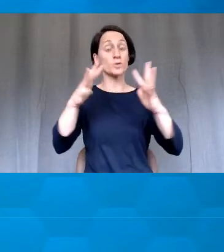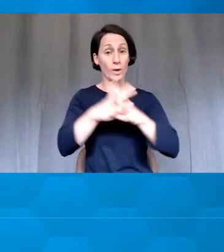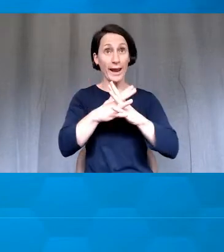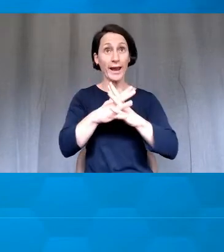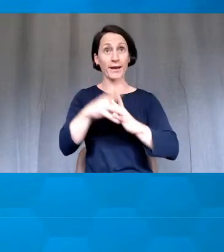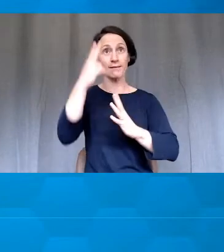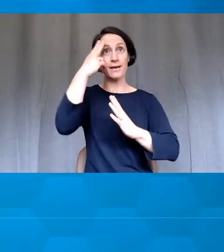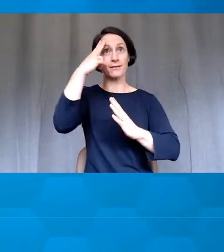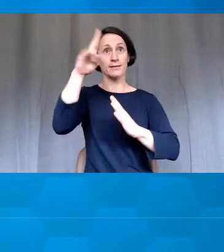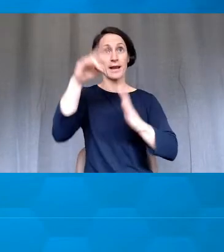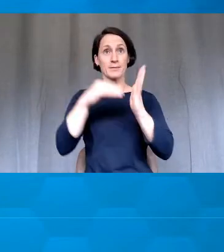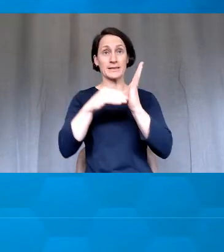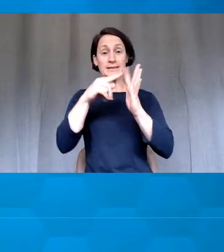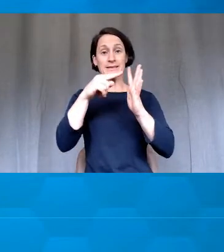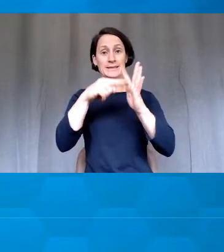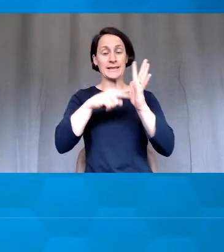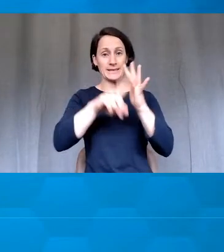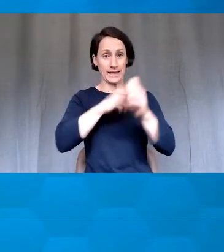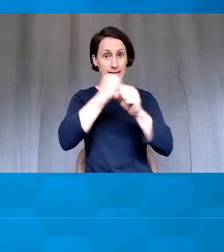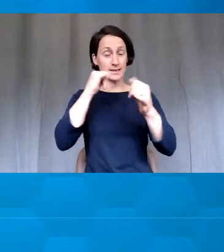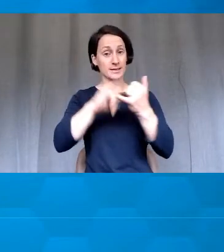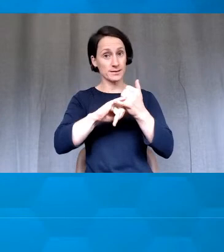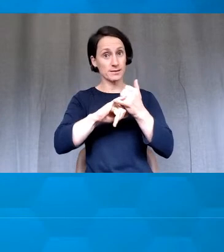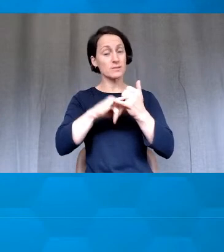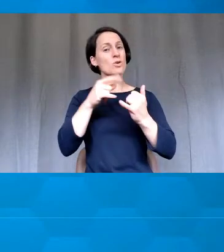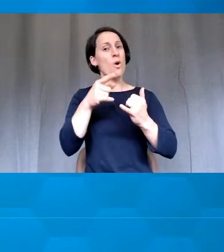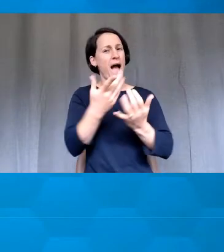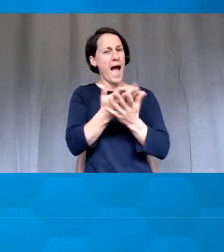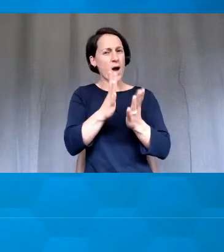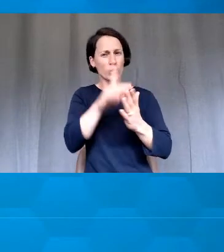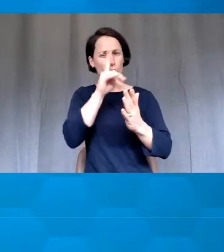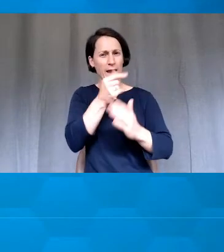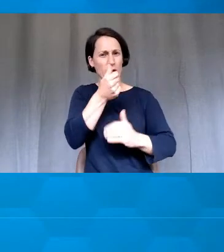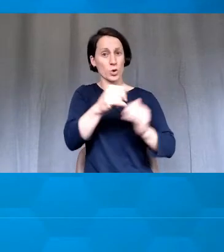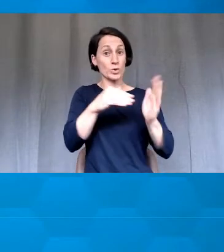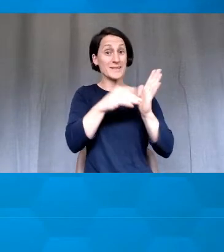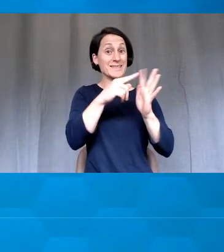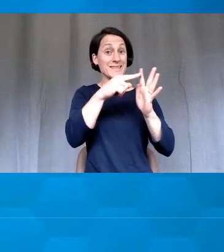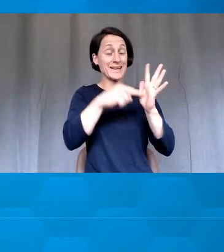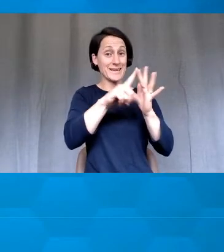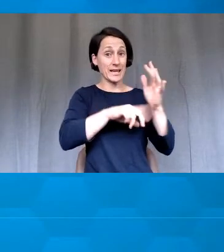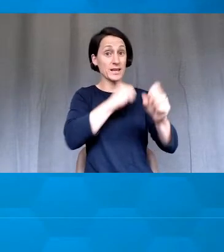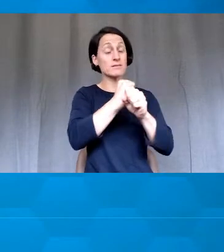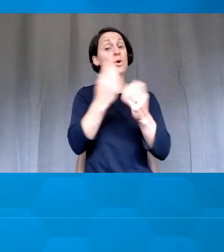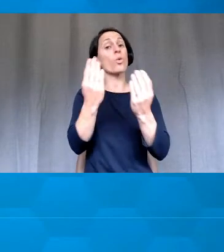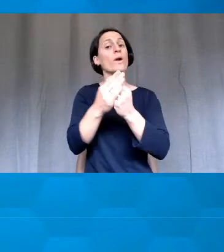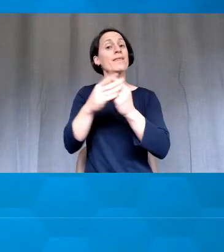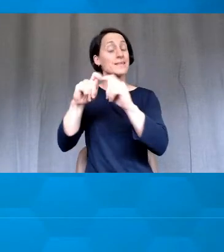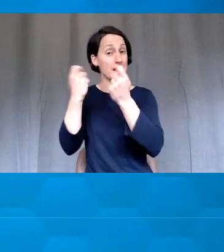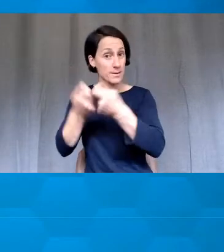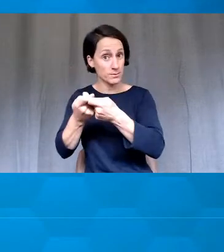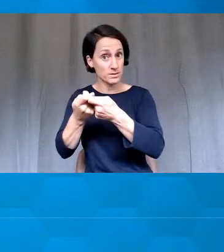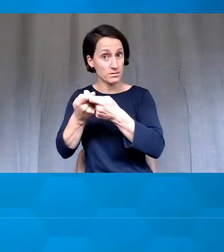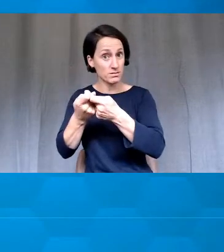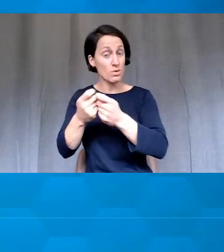play around with how you can use that in combination with Teams. I also use it with Blackboard Collaborate